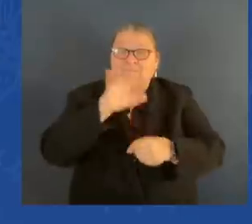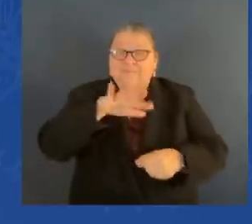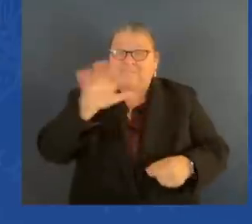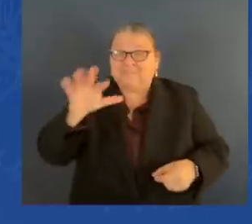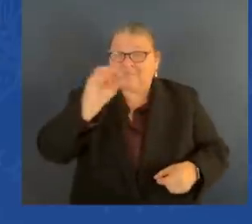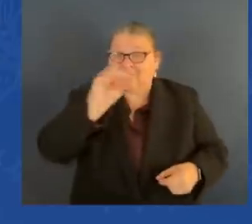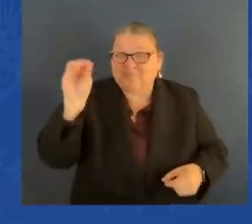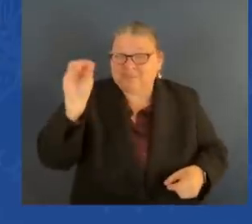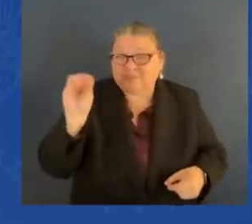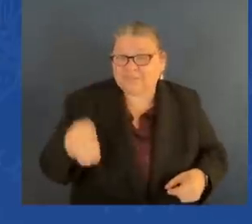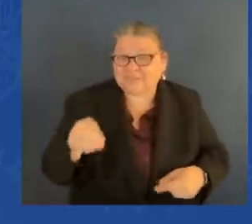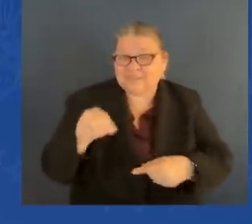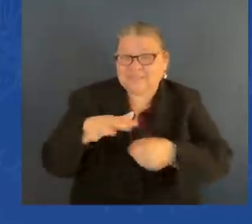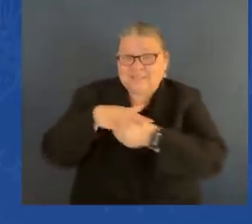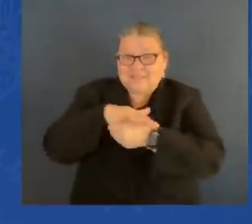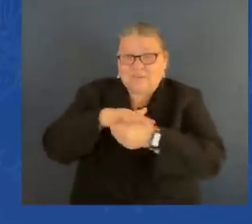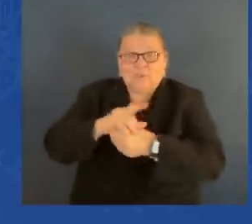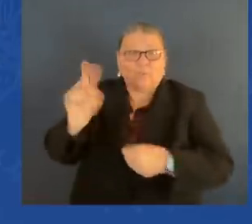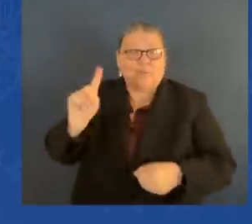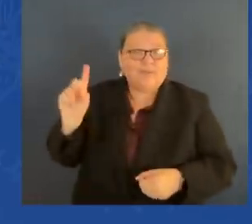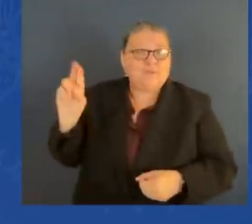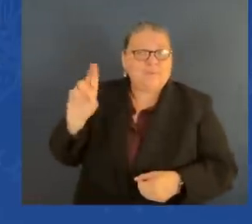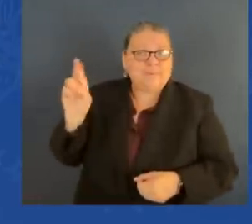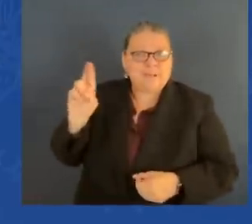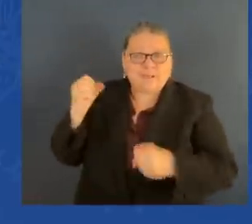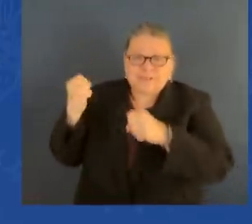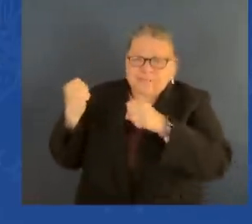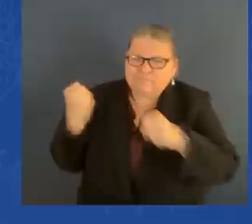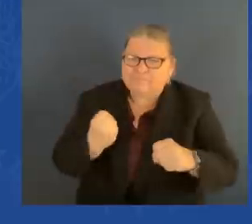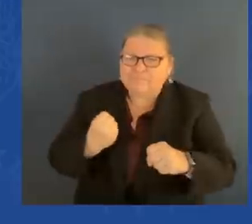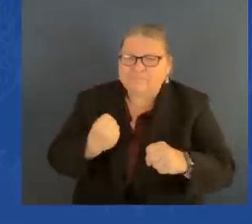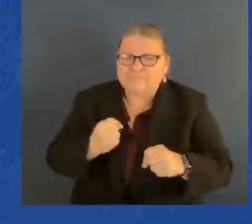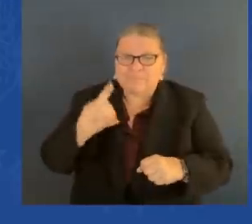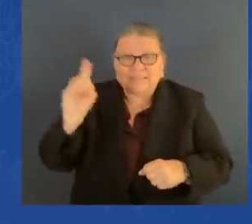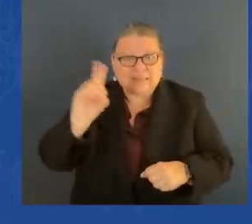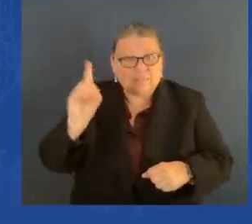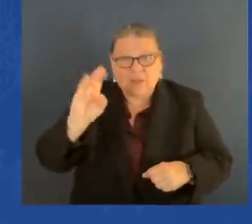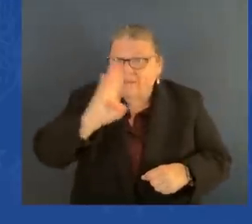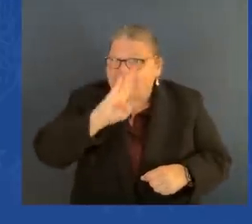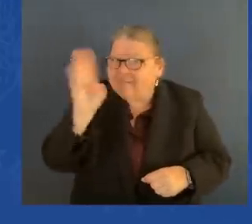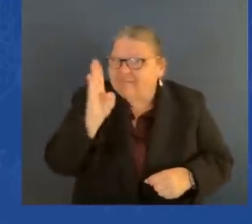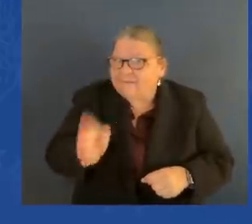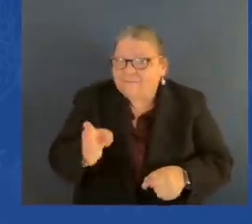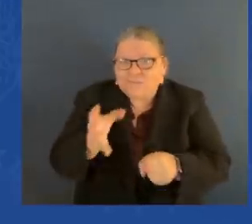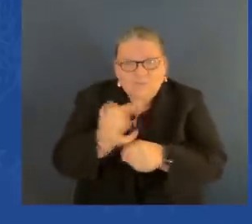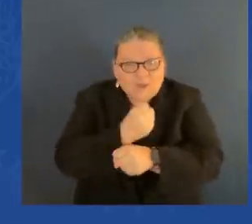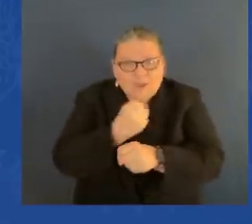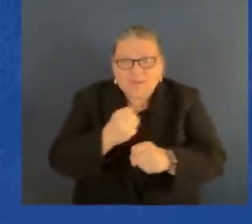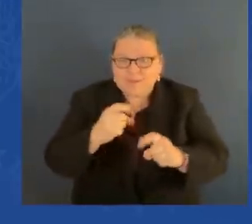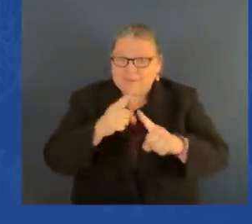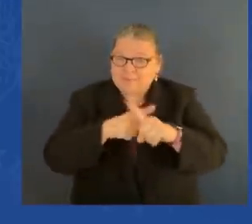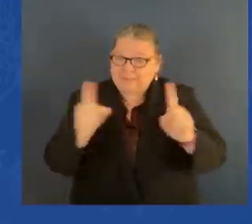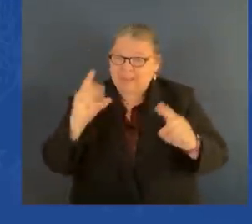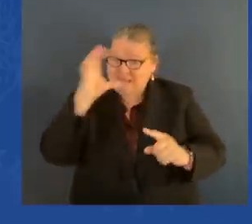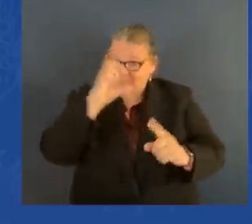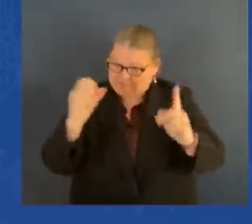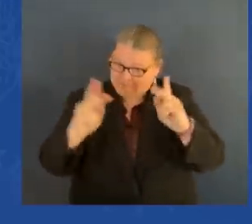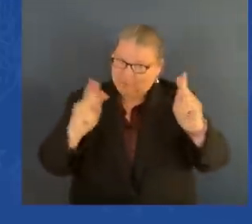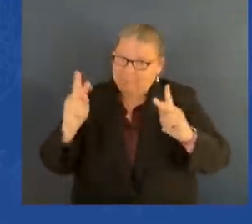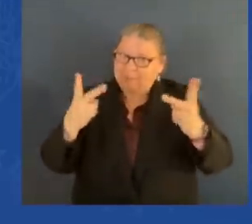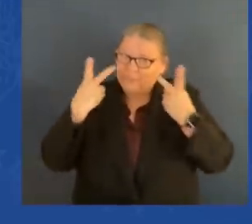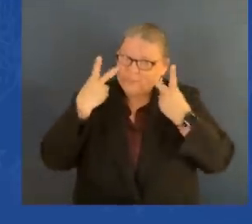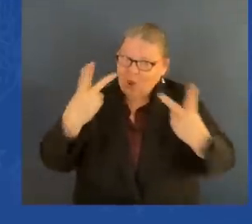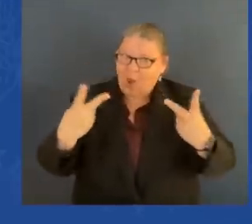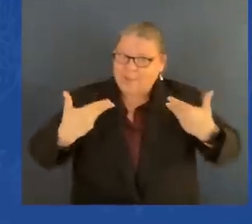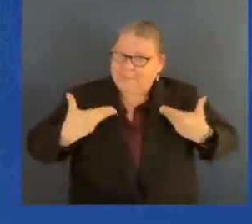didn't see. They saw someone who may want to go on and run for office beyond that. So, they reapportioned me from a four-year term